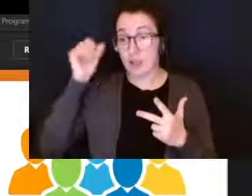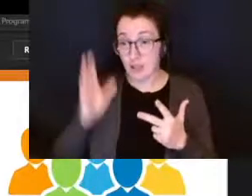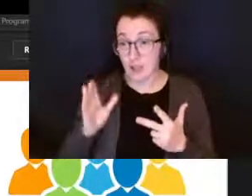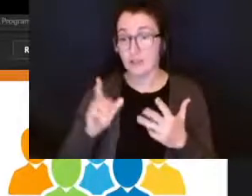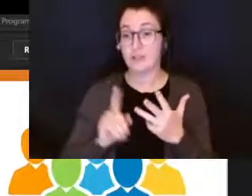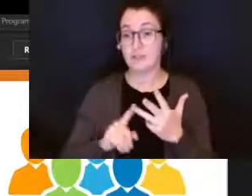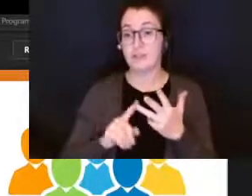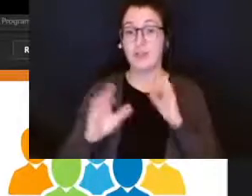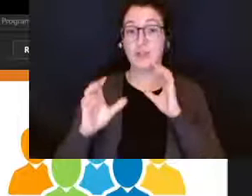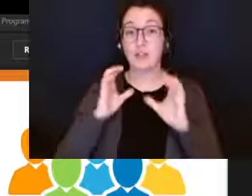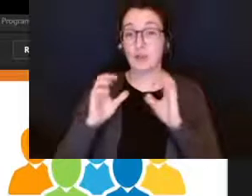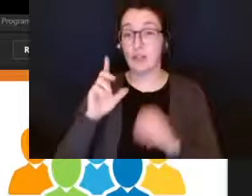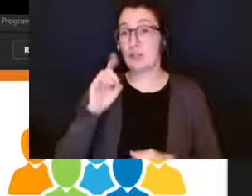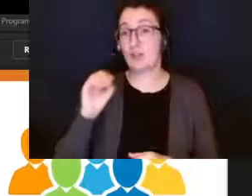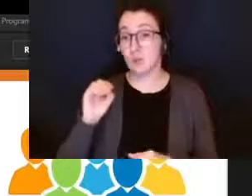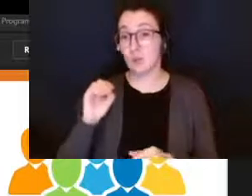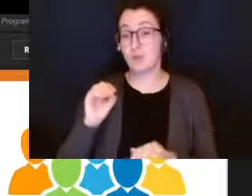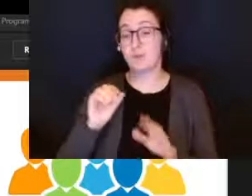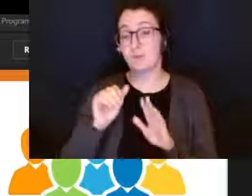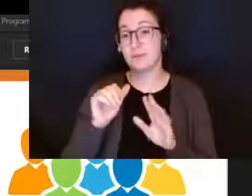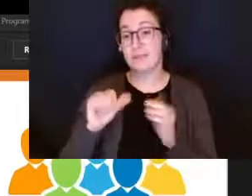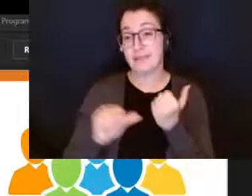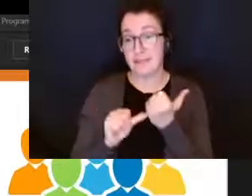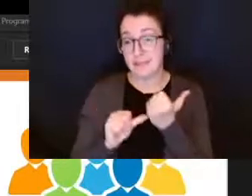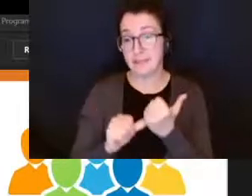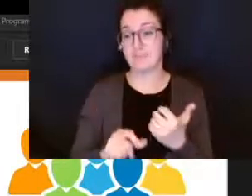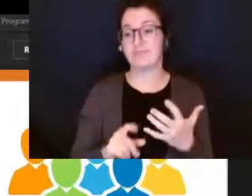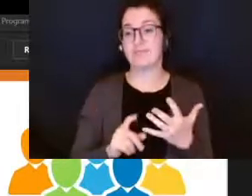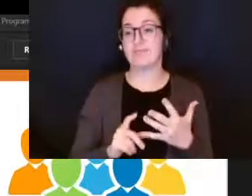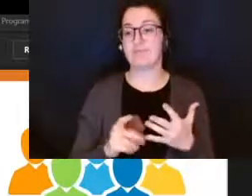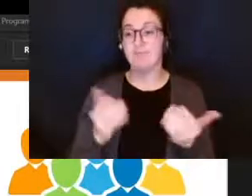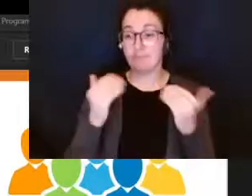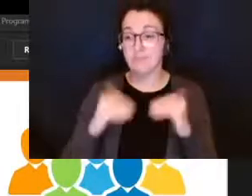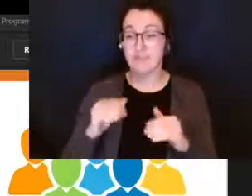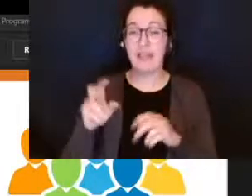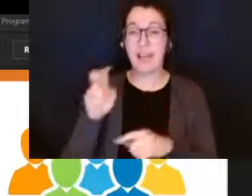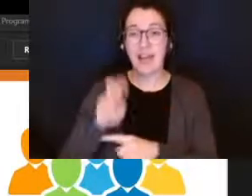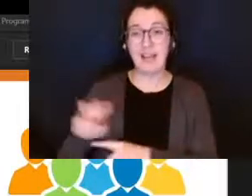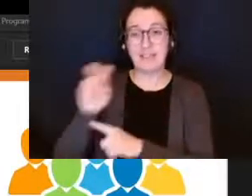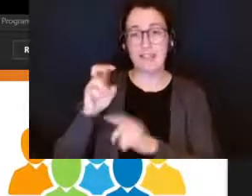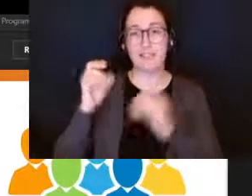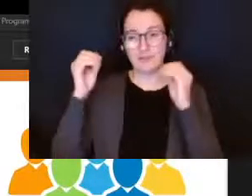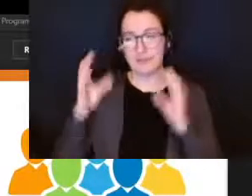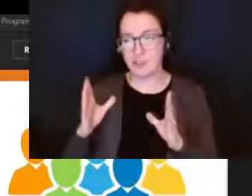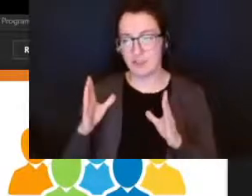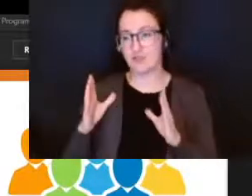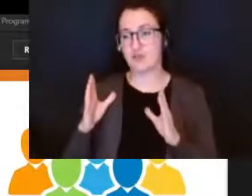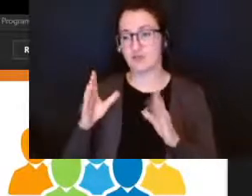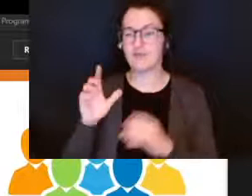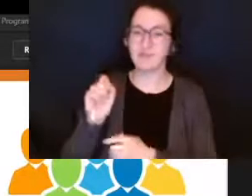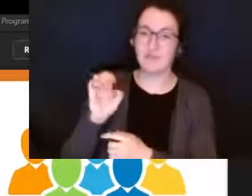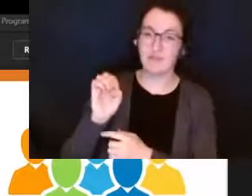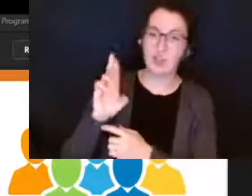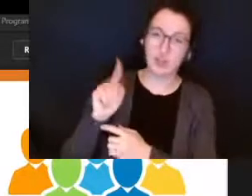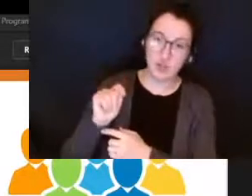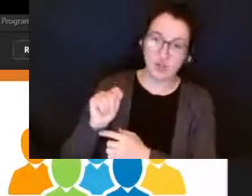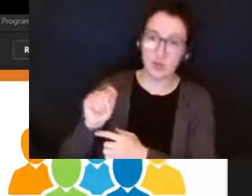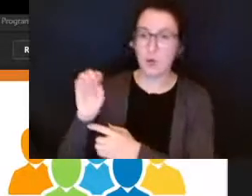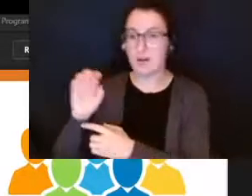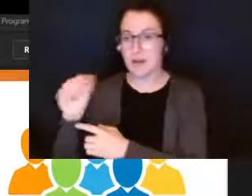educational assistants we have itinerant teams which include certs and eas we also have a itinerant